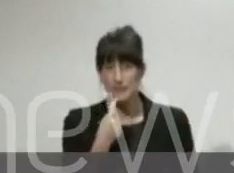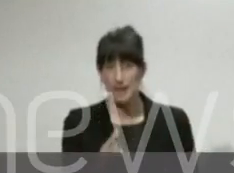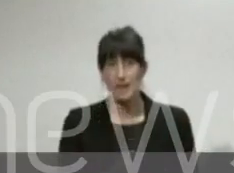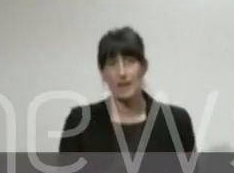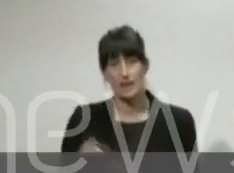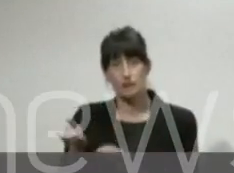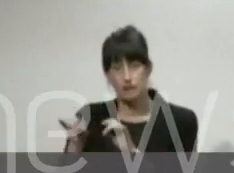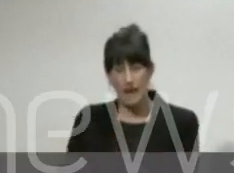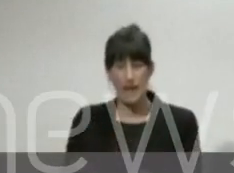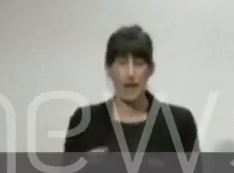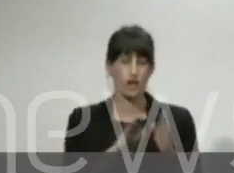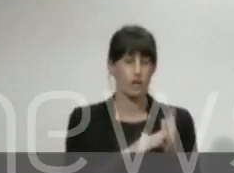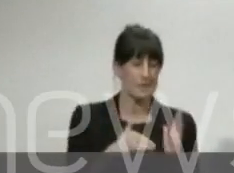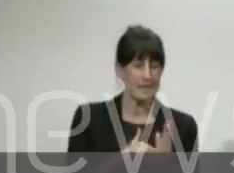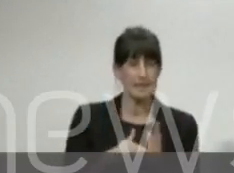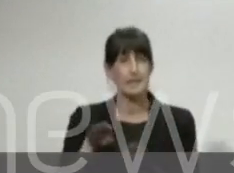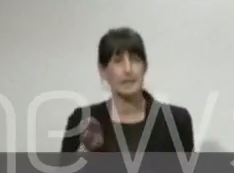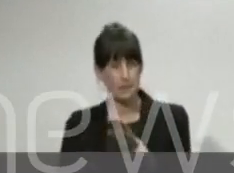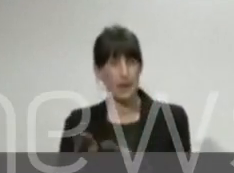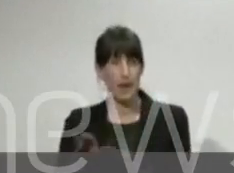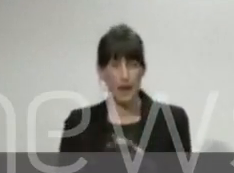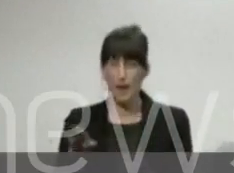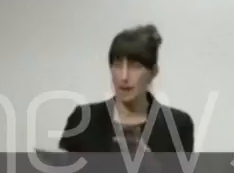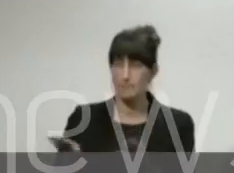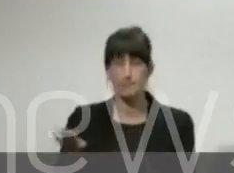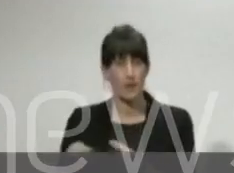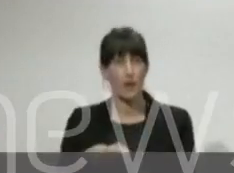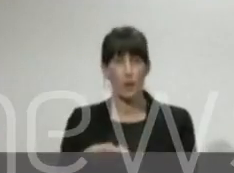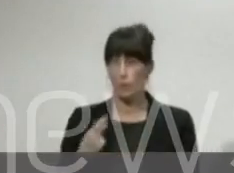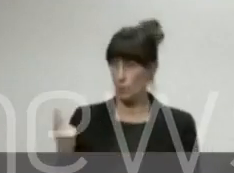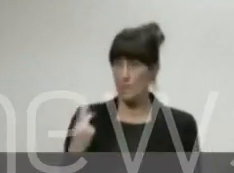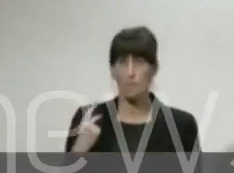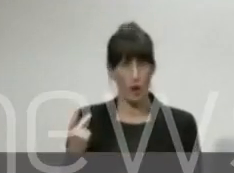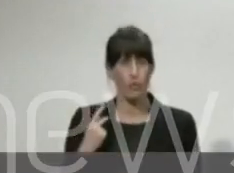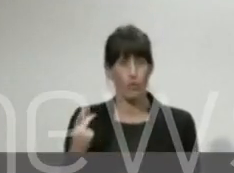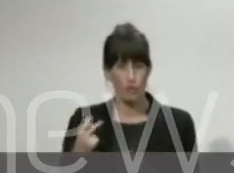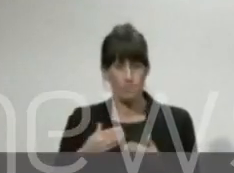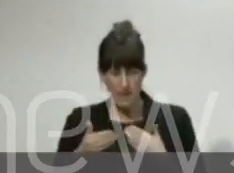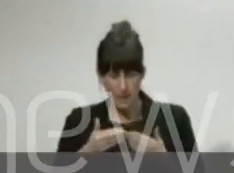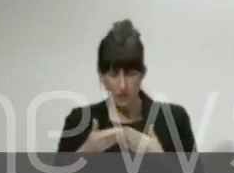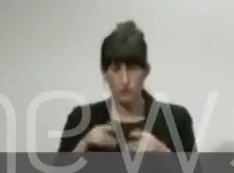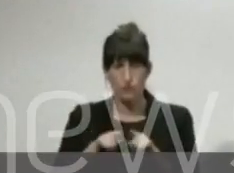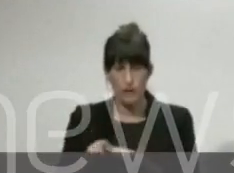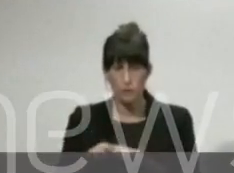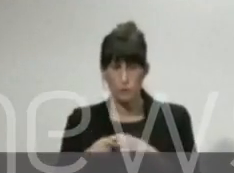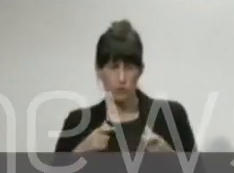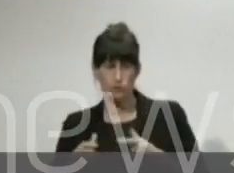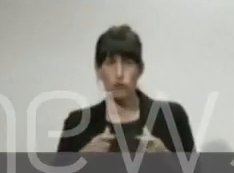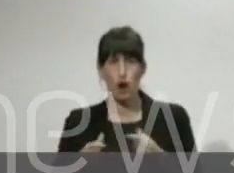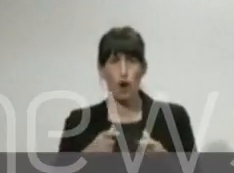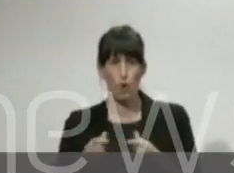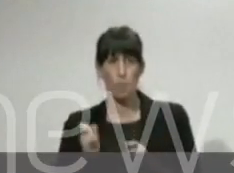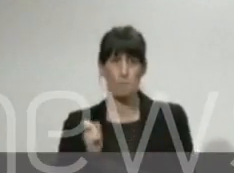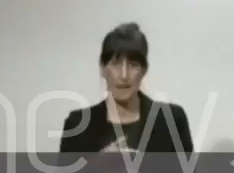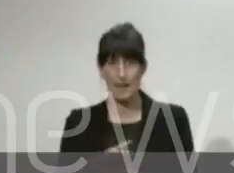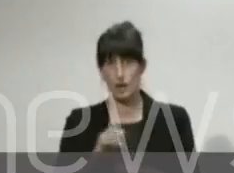similarities in the way that we have each tried to manage COVID and get on top of it and get back in control. And therefore there's